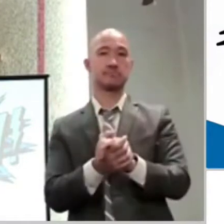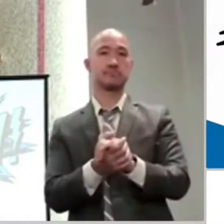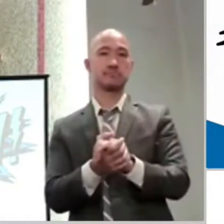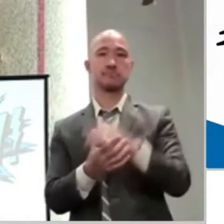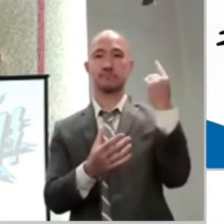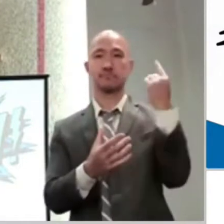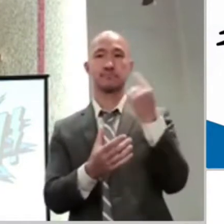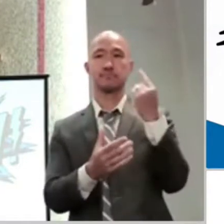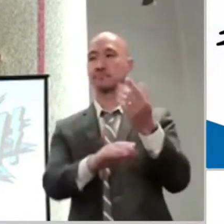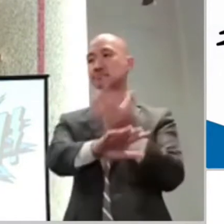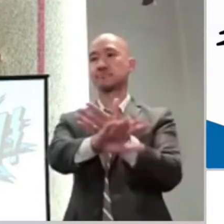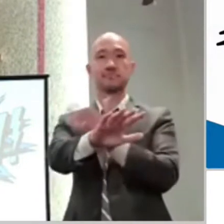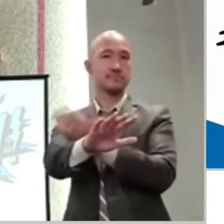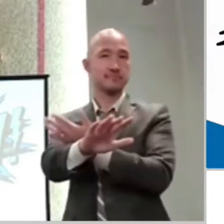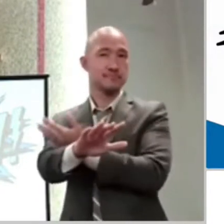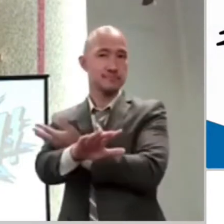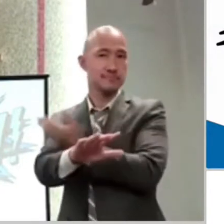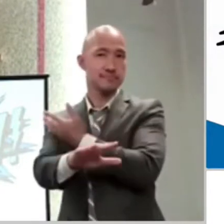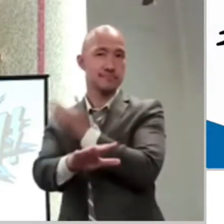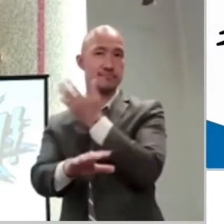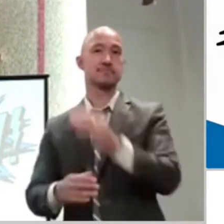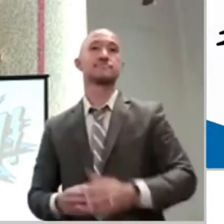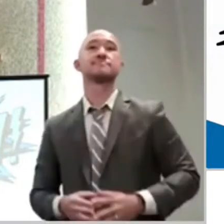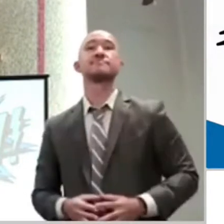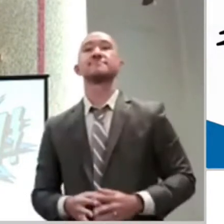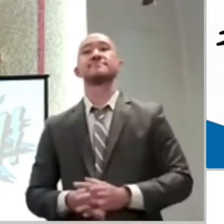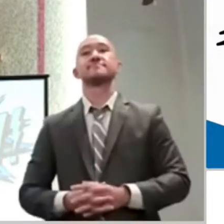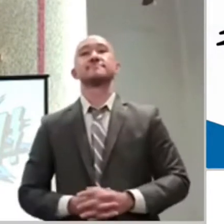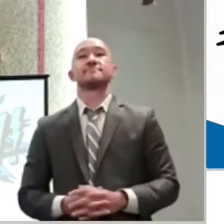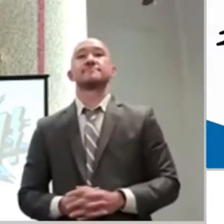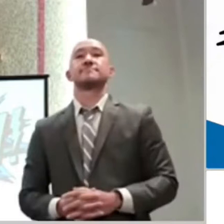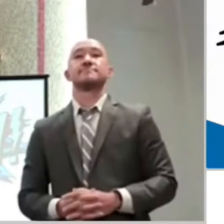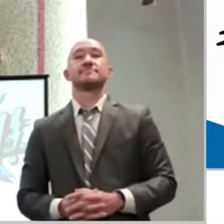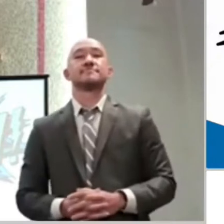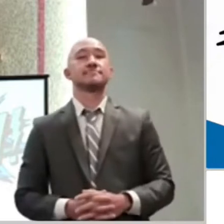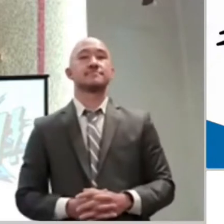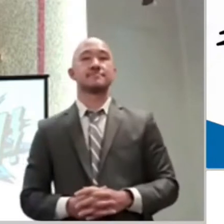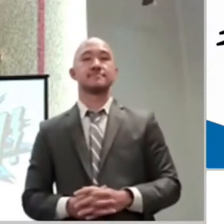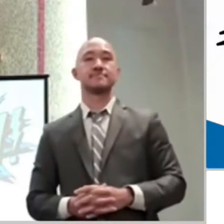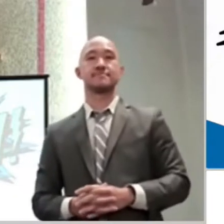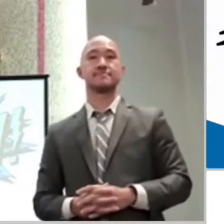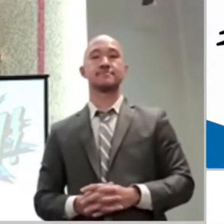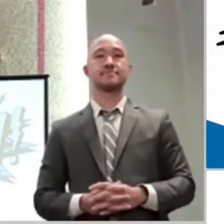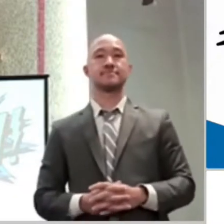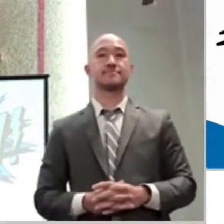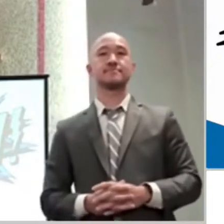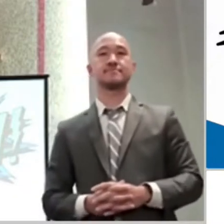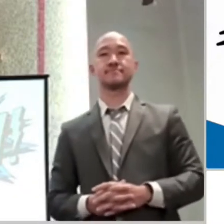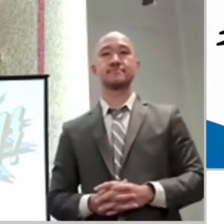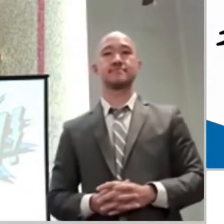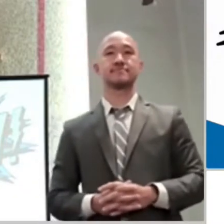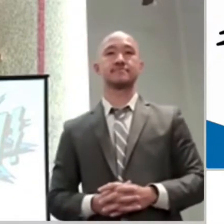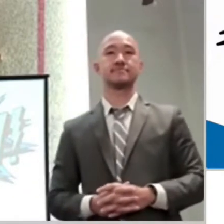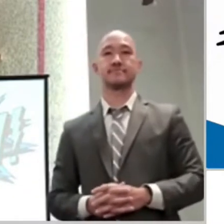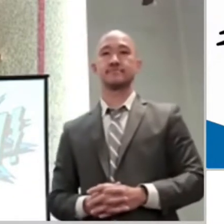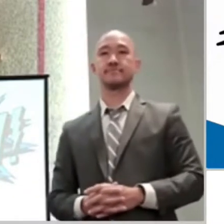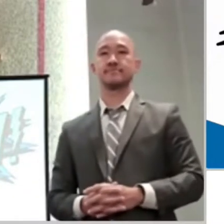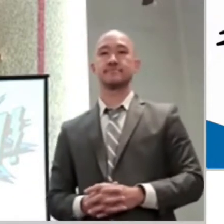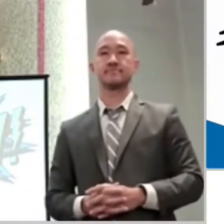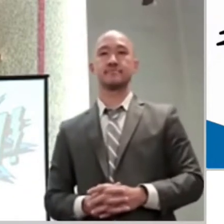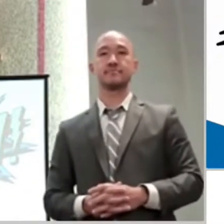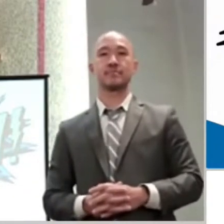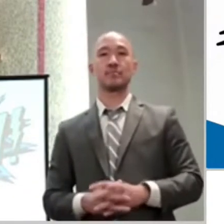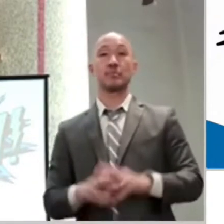themselves to feed the marriage with trust, with love, with submission, because obedience has to do with